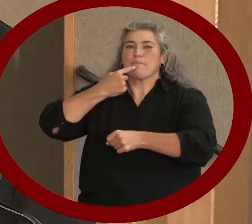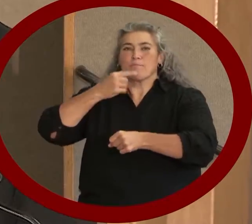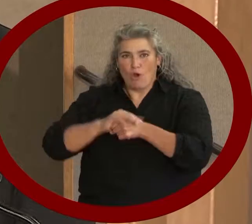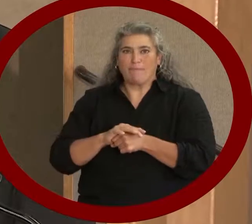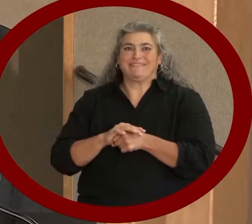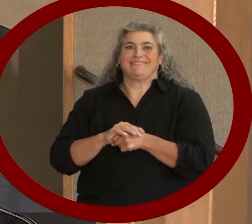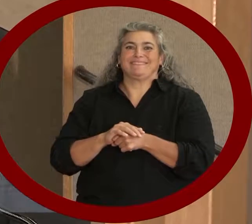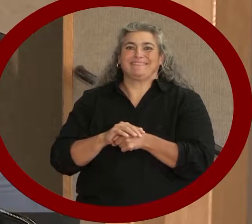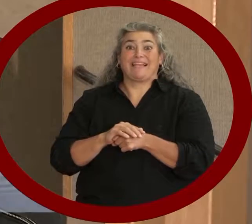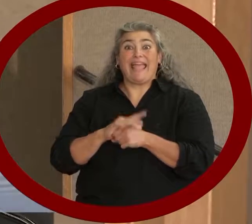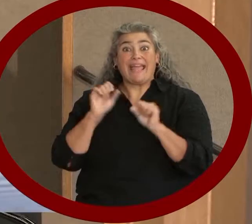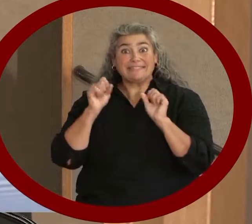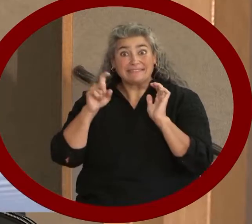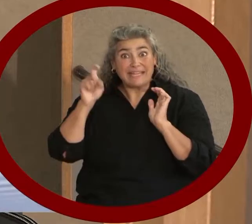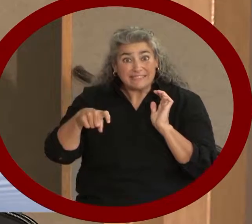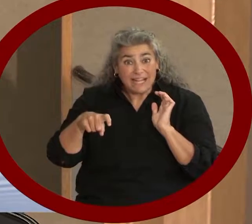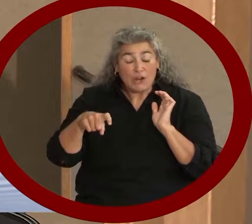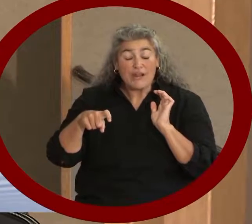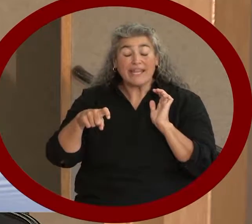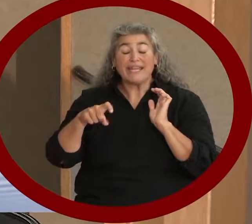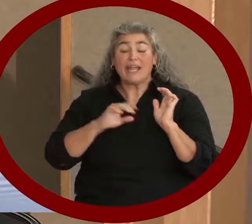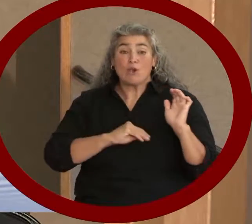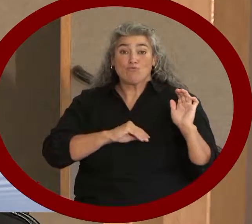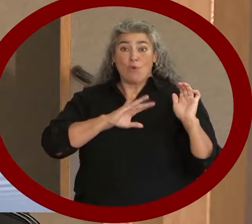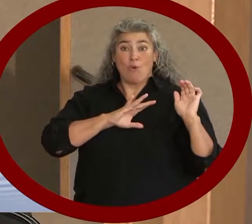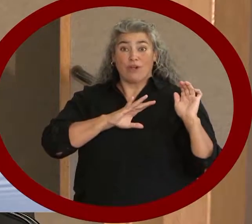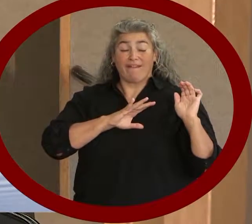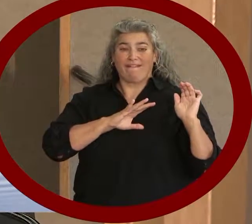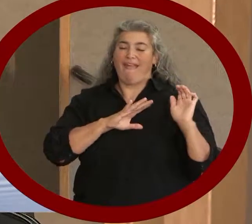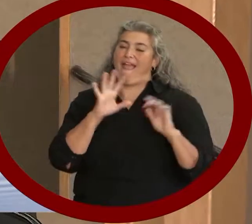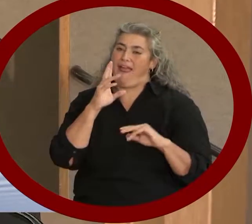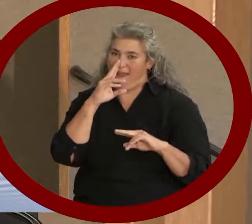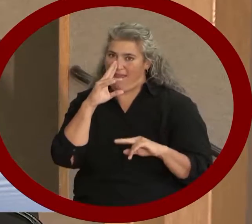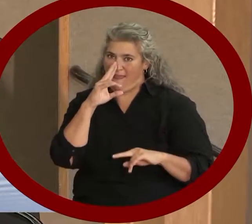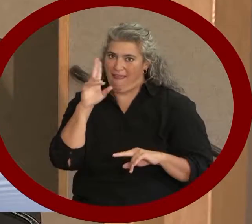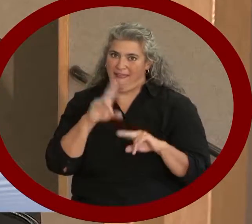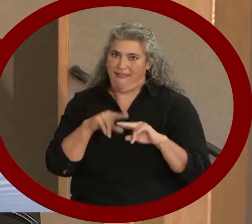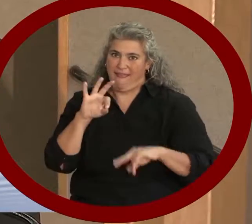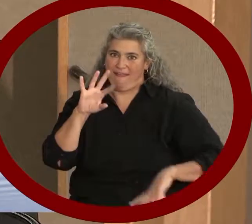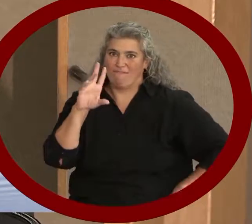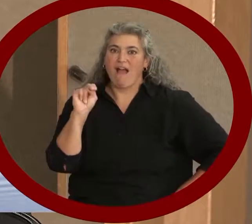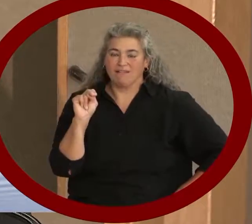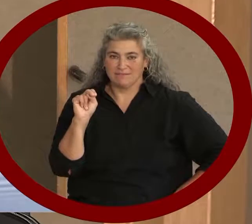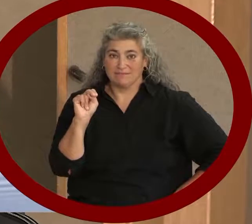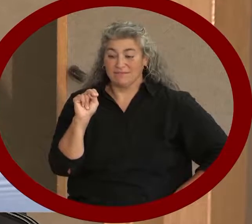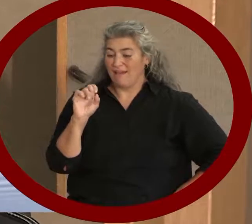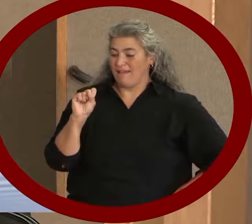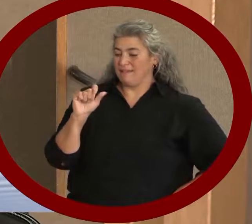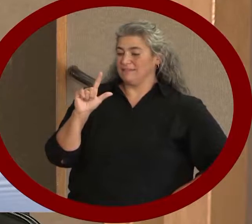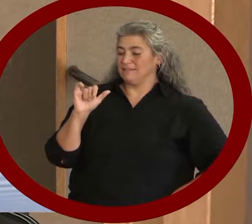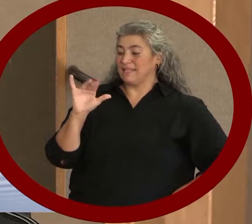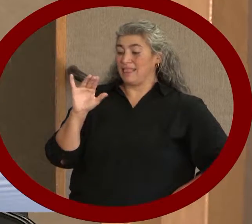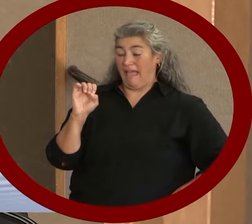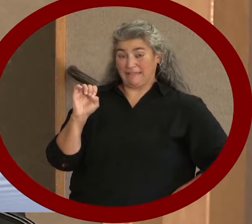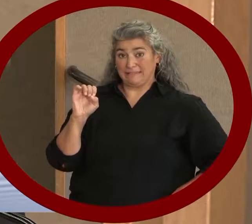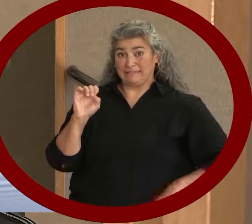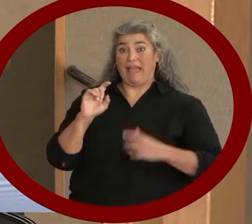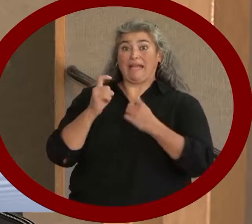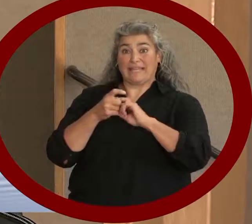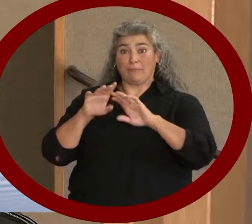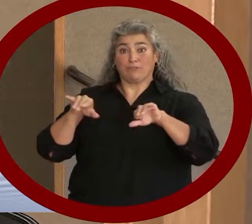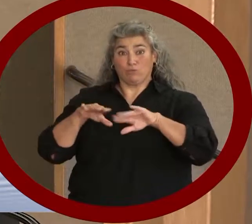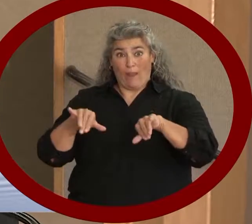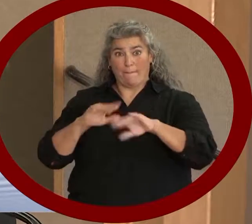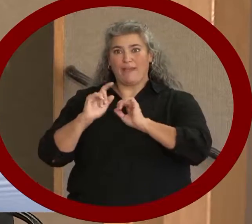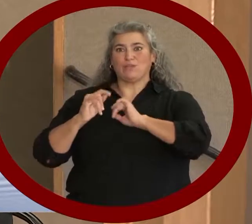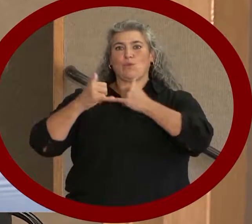even fun. For all they've done for the last 40 years to bring joy to our community, SLICE Adaptive Swim is awarded